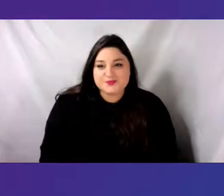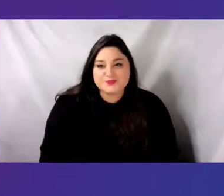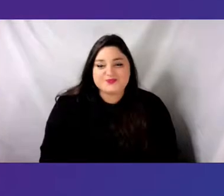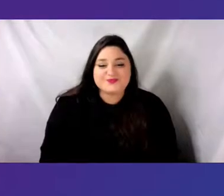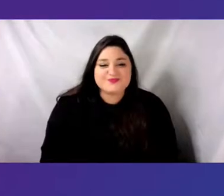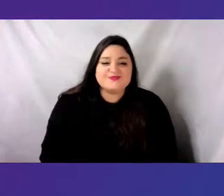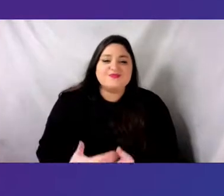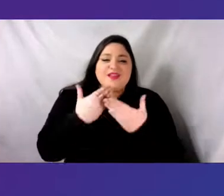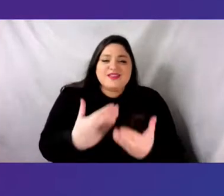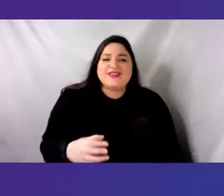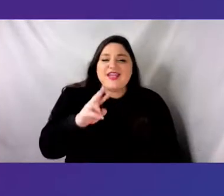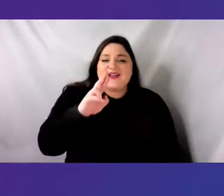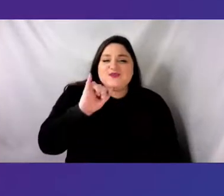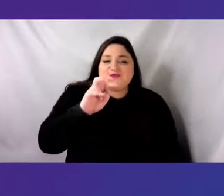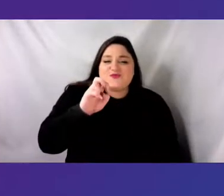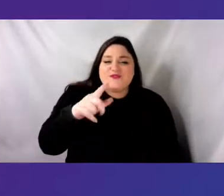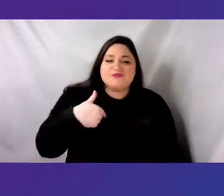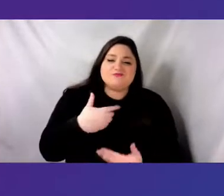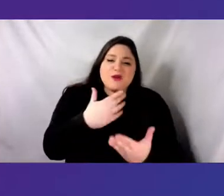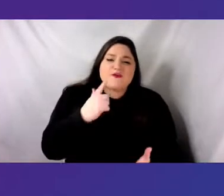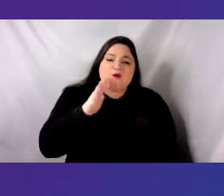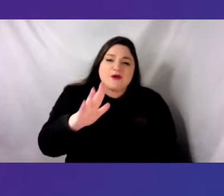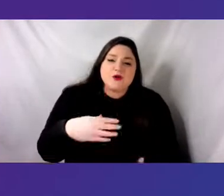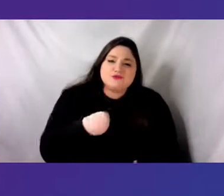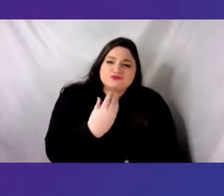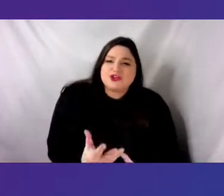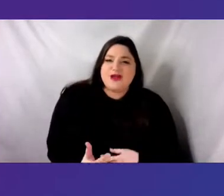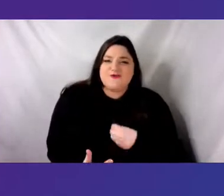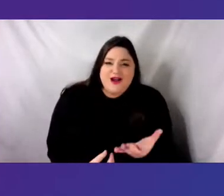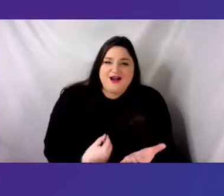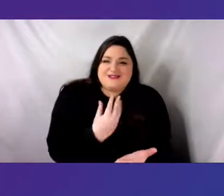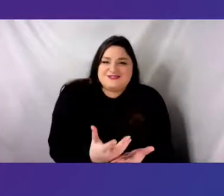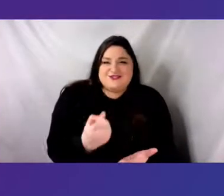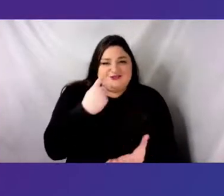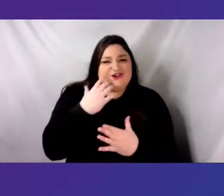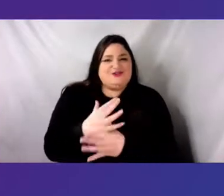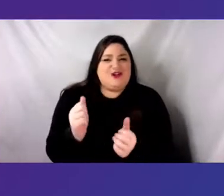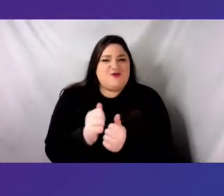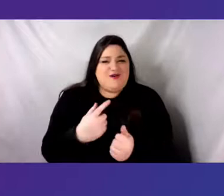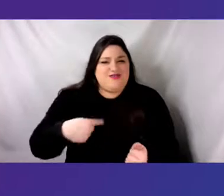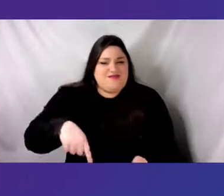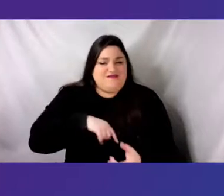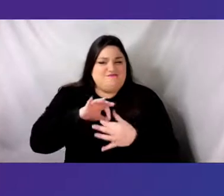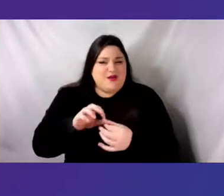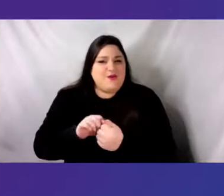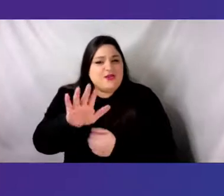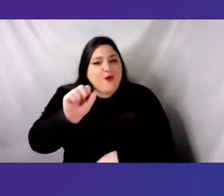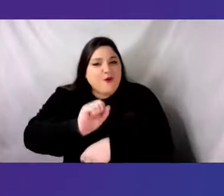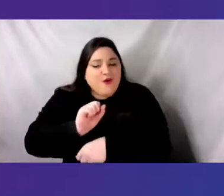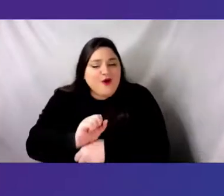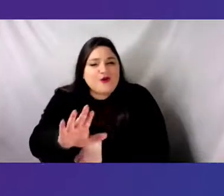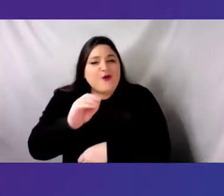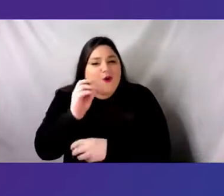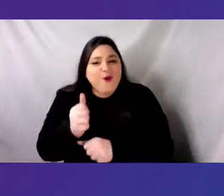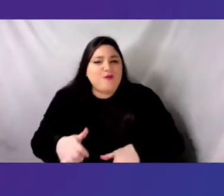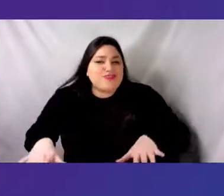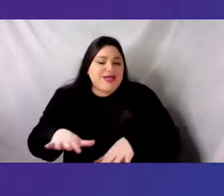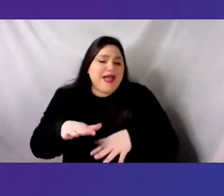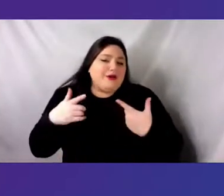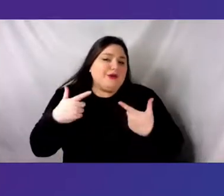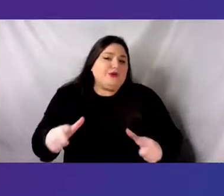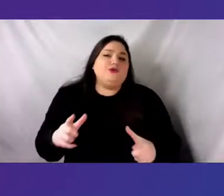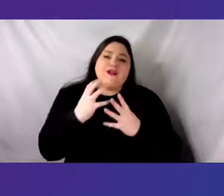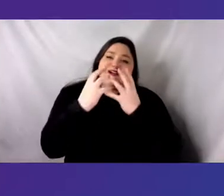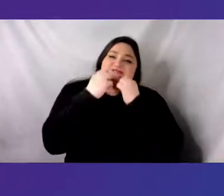Thank you, River. I'm grateful for the generosity with which you have shared with us about your work, your homeland, and its deep values and practices.